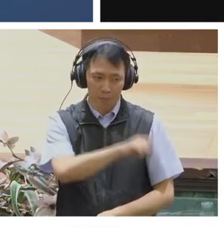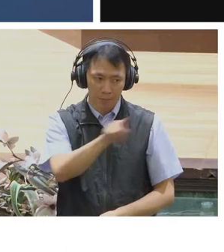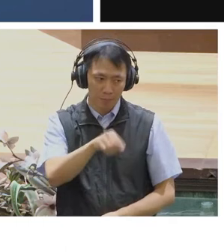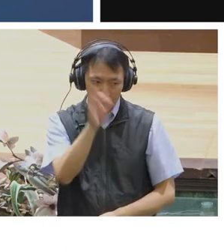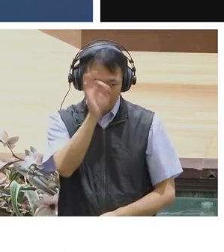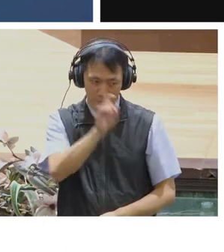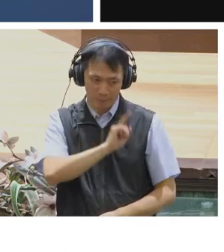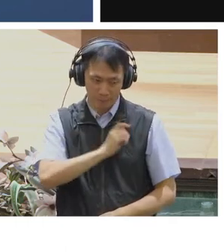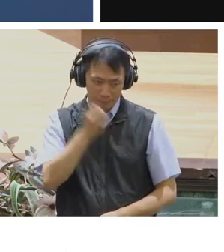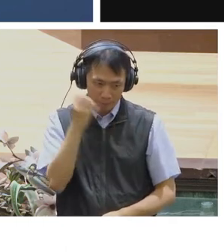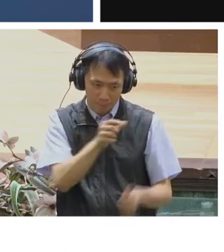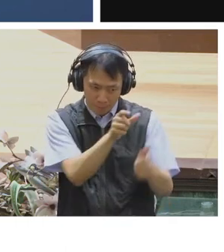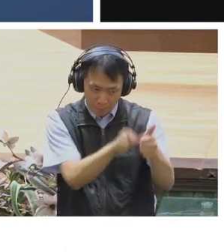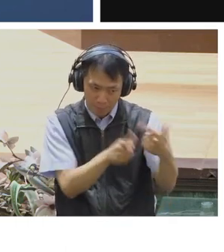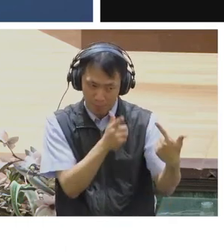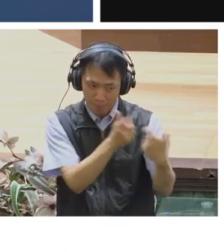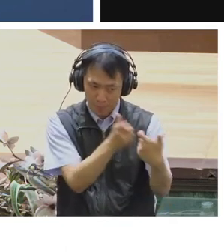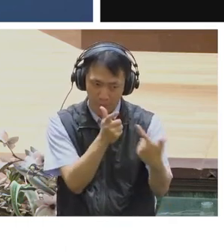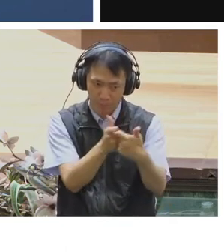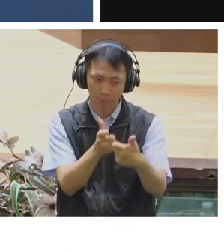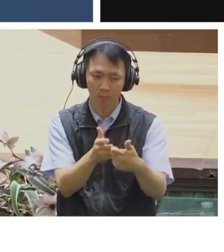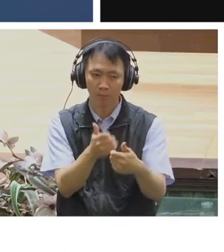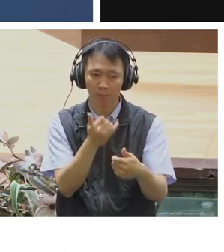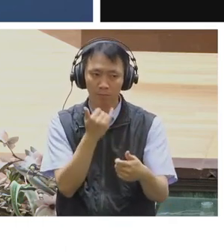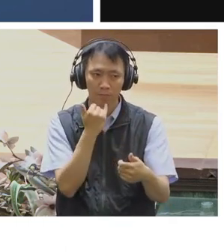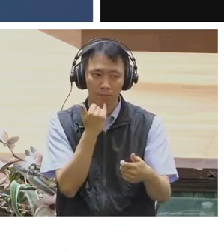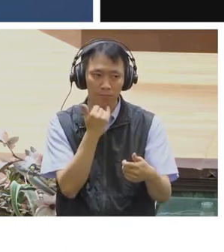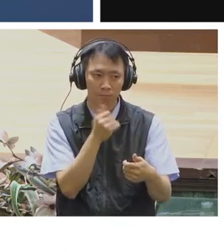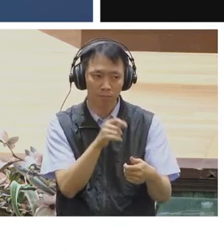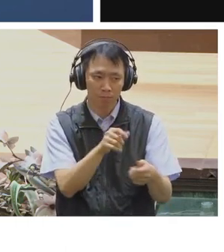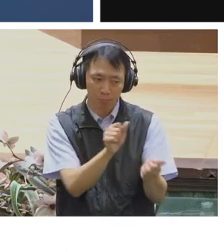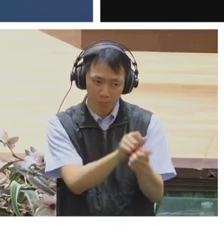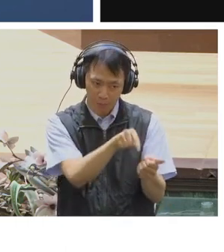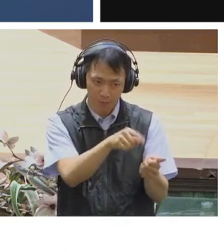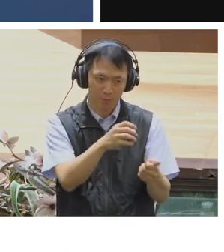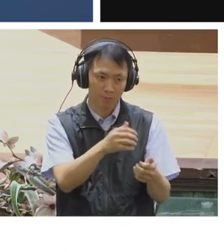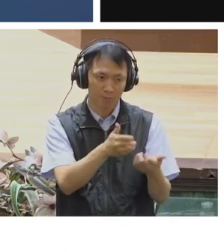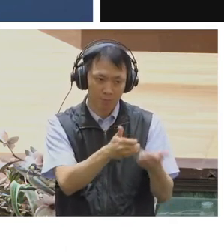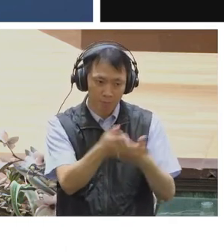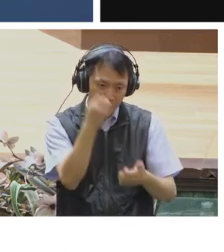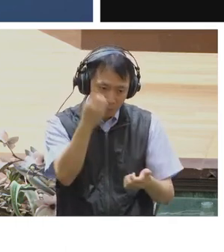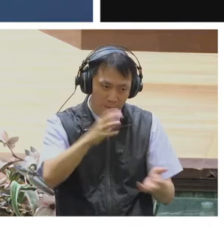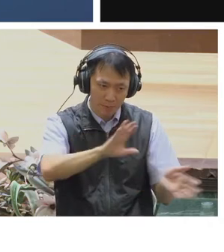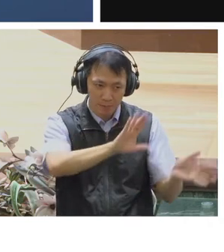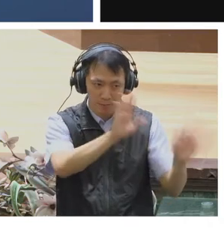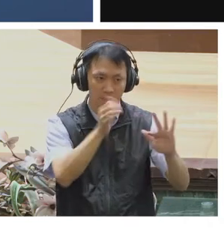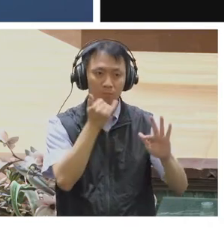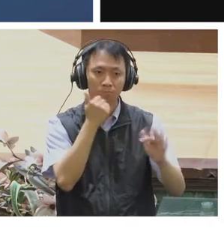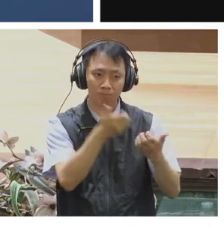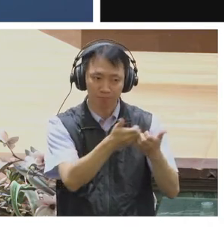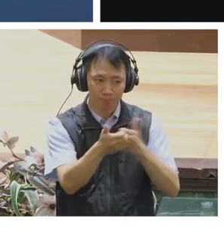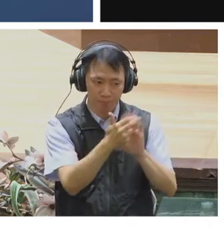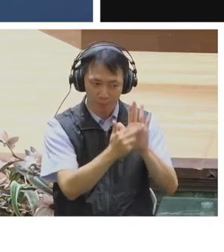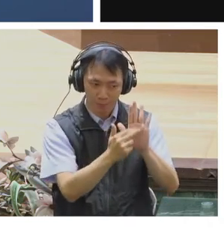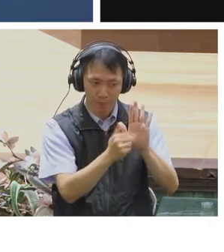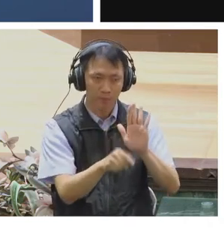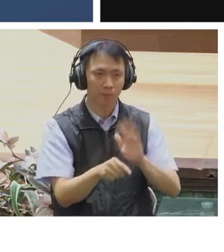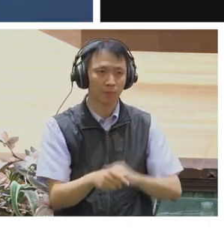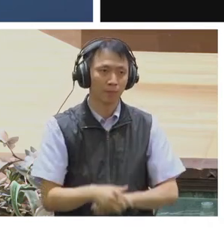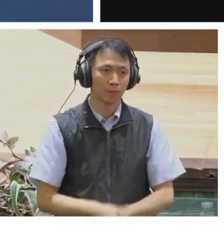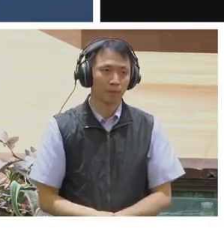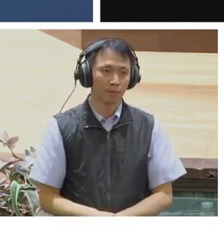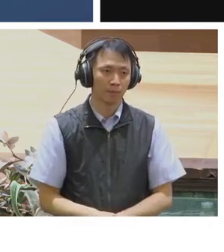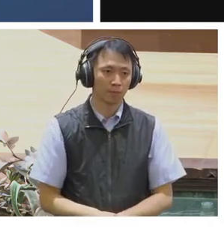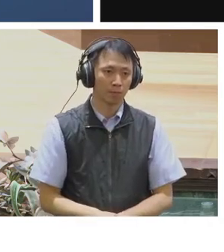emergent phenomenon. Phenomenon that are not necessarily asking